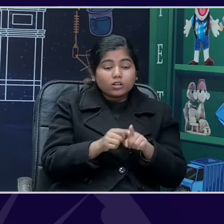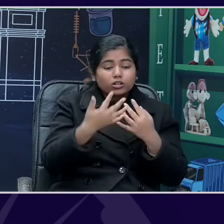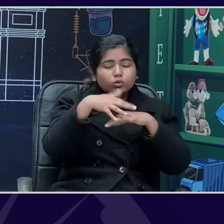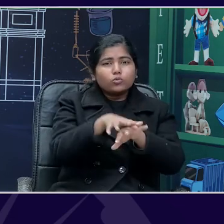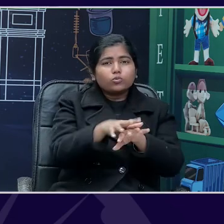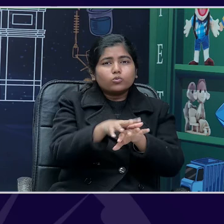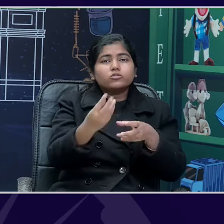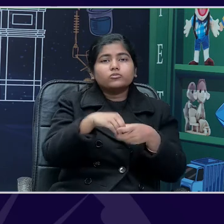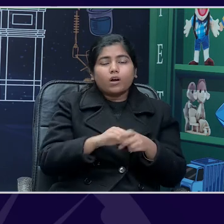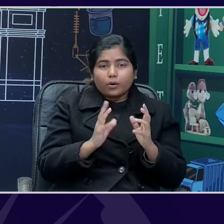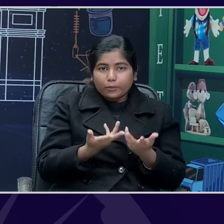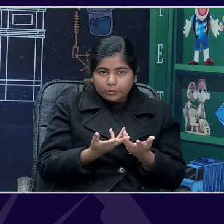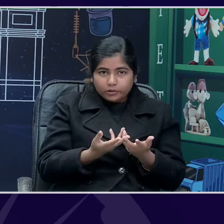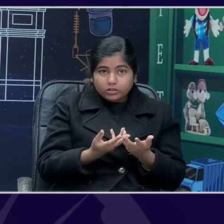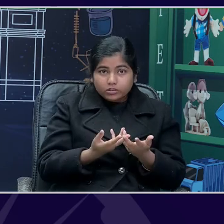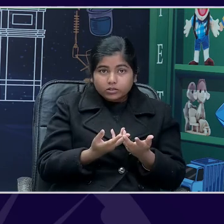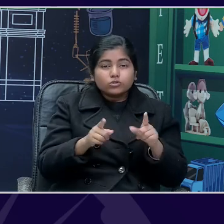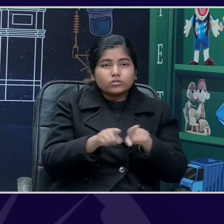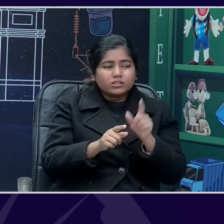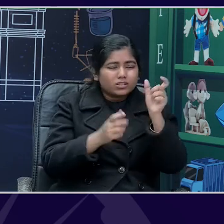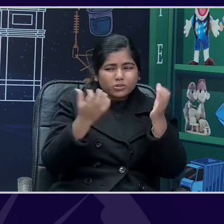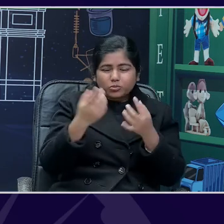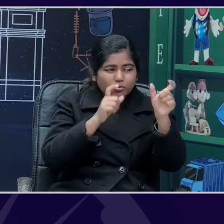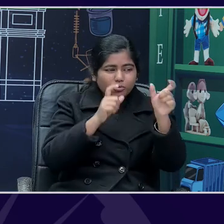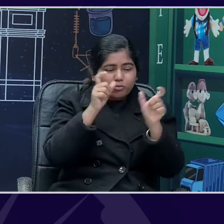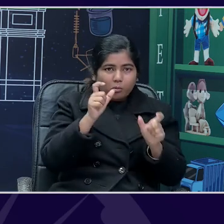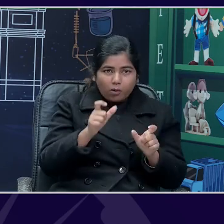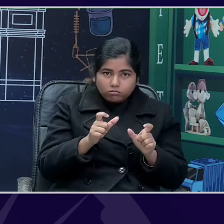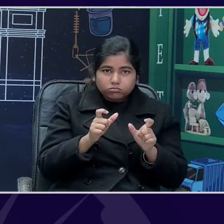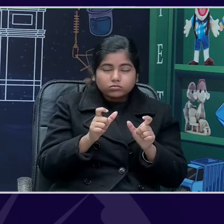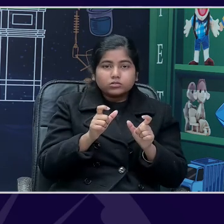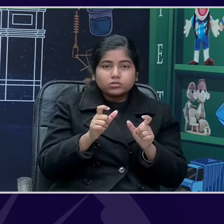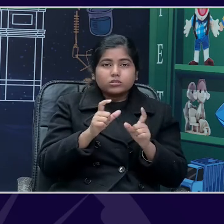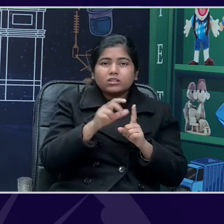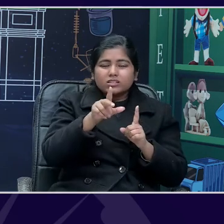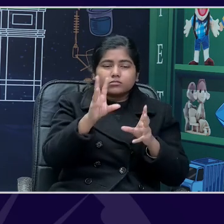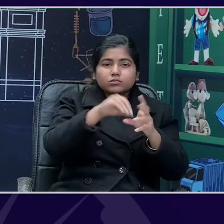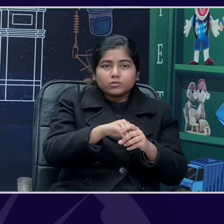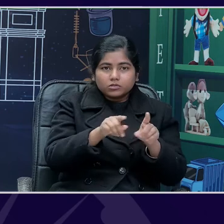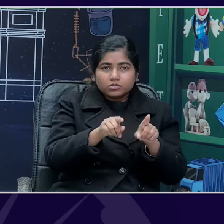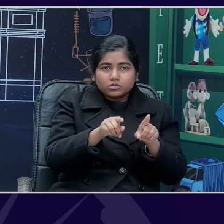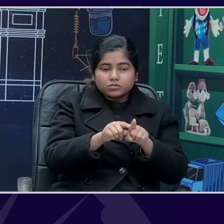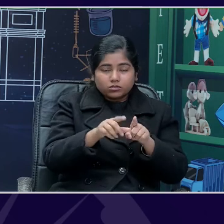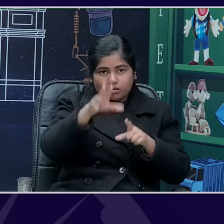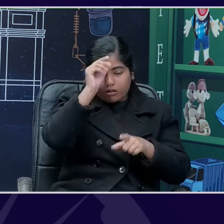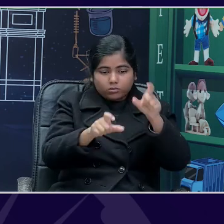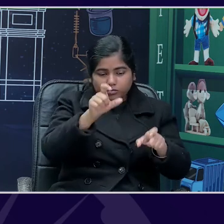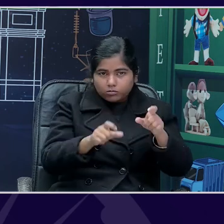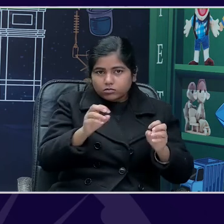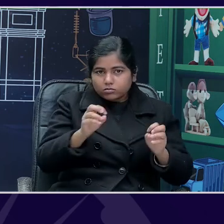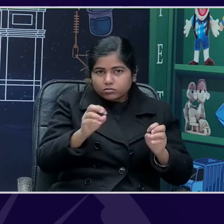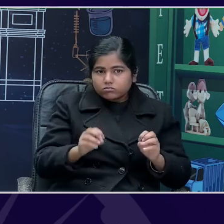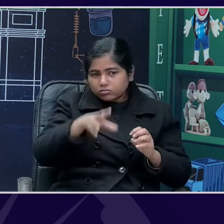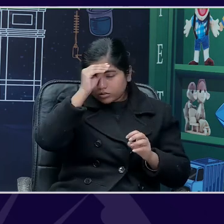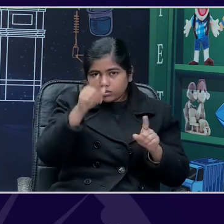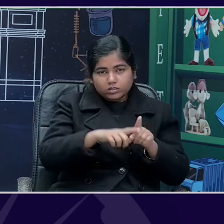inclusive classroom. So, the vocabulary, the new words that learners learn in it are, you know, shared with children